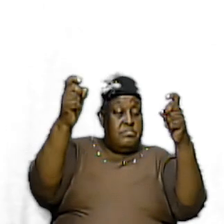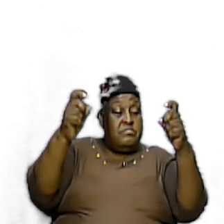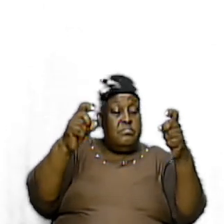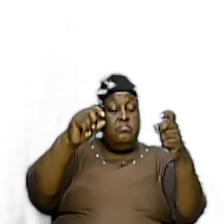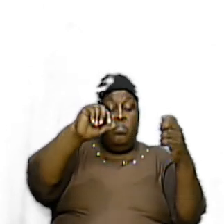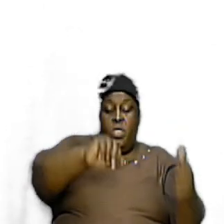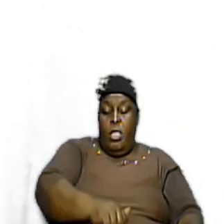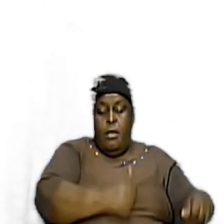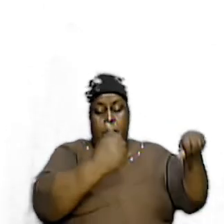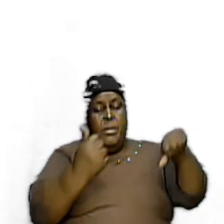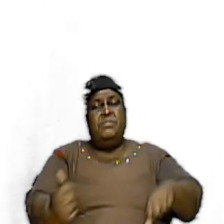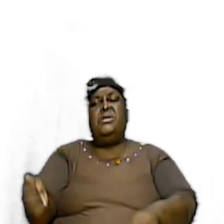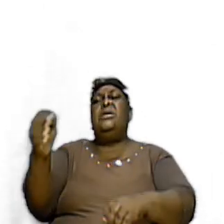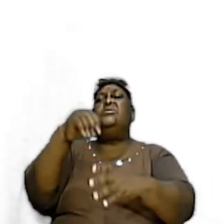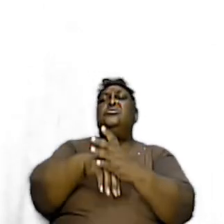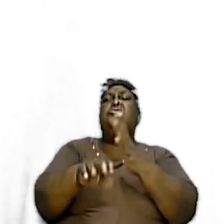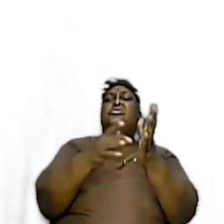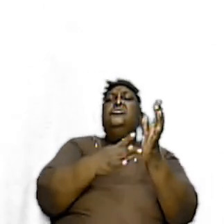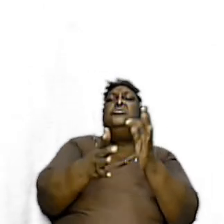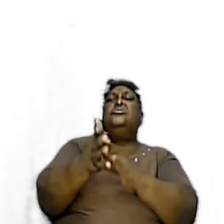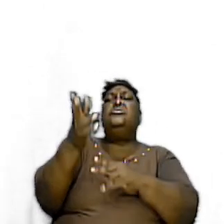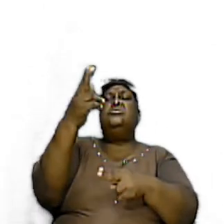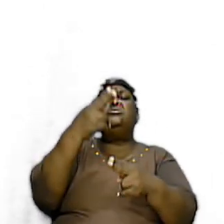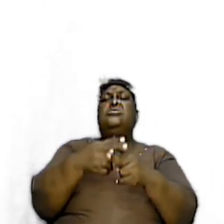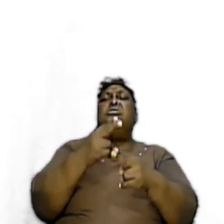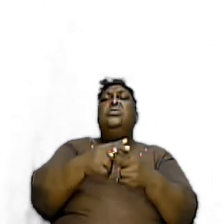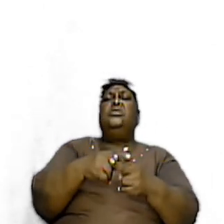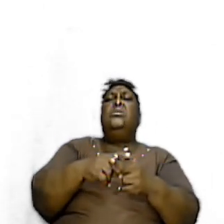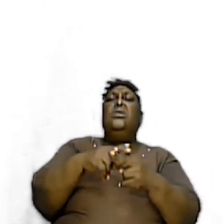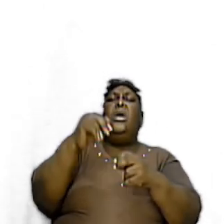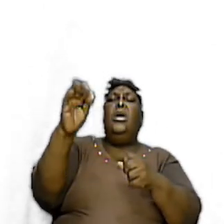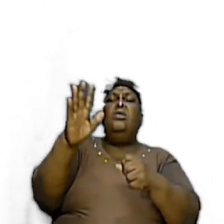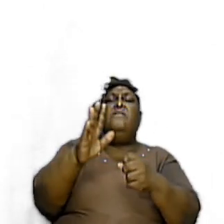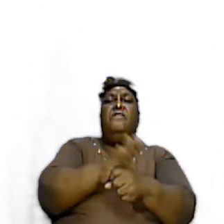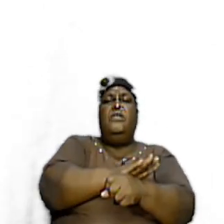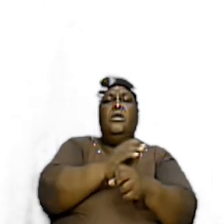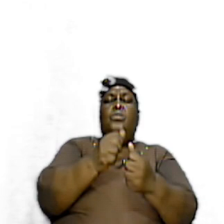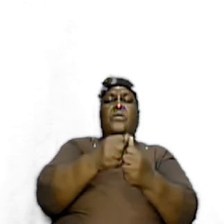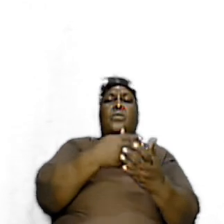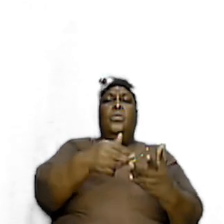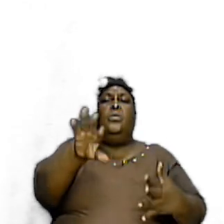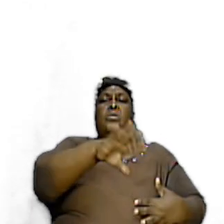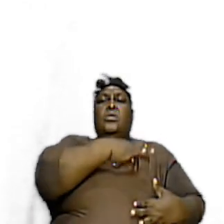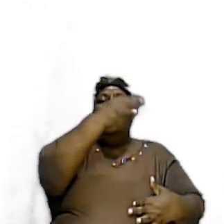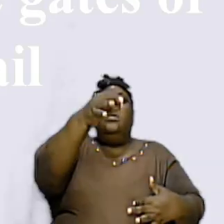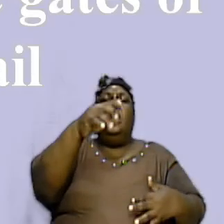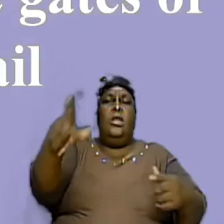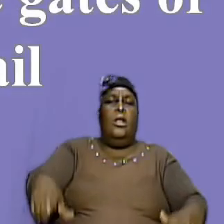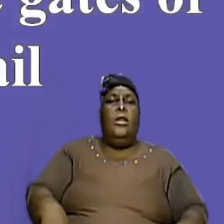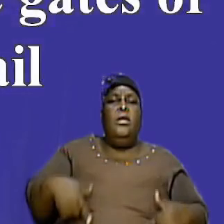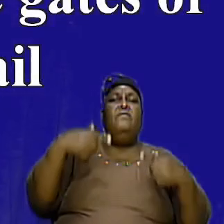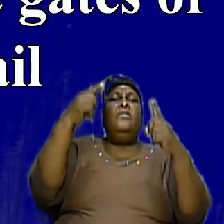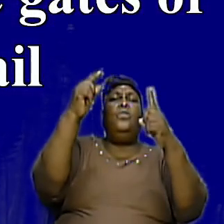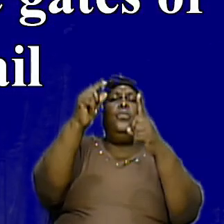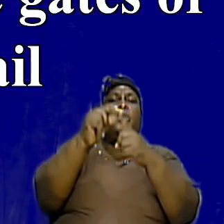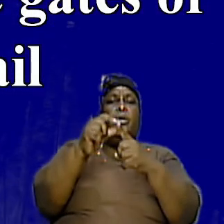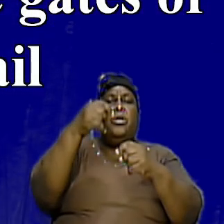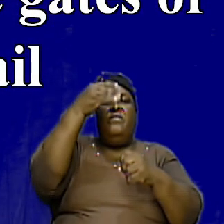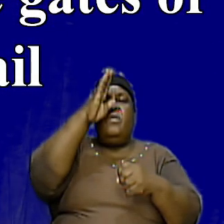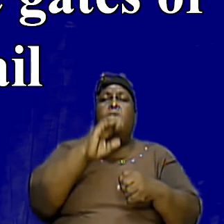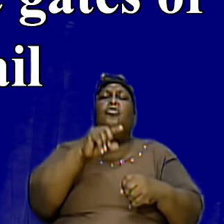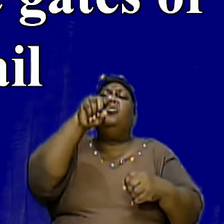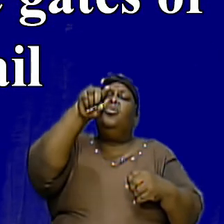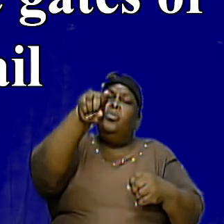Baptized In Jesus Name And You're Filled With The Spirit And You're Walking In Holiness Yes And Living The Word You Are A Part Of The Church